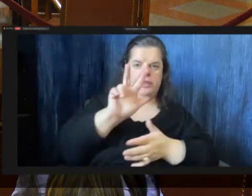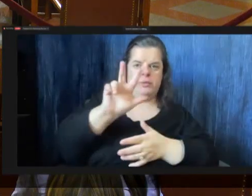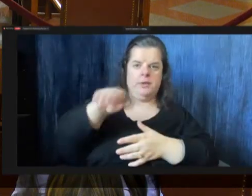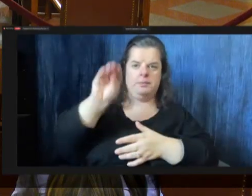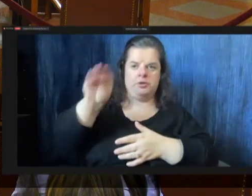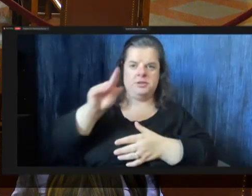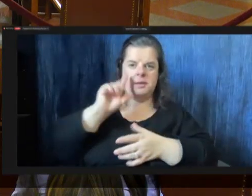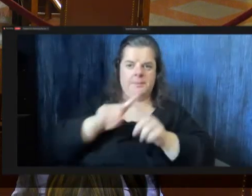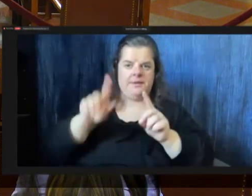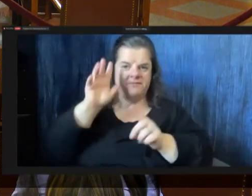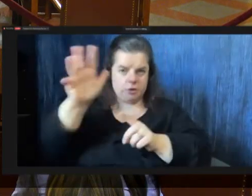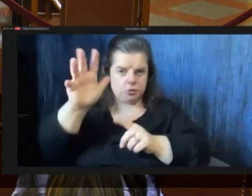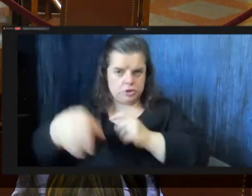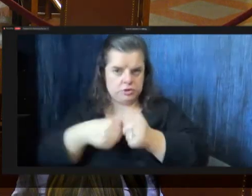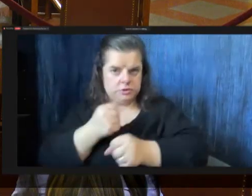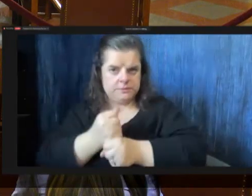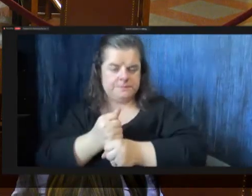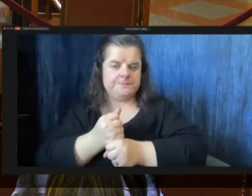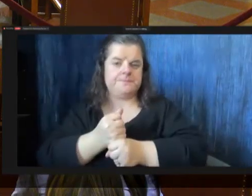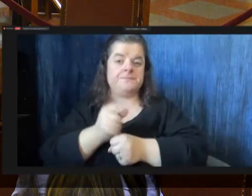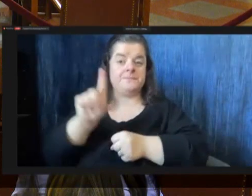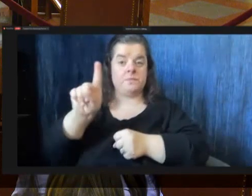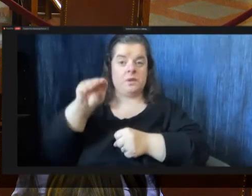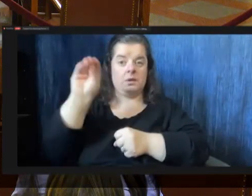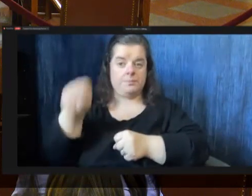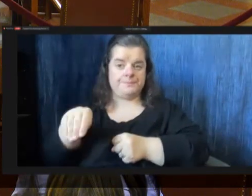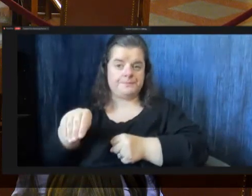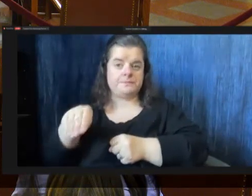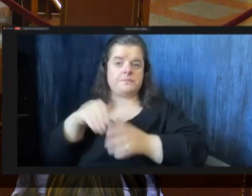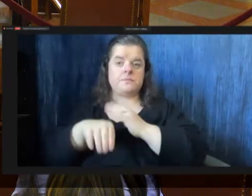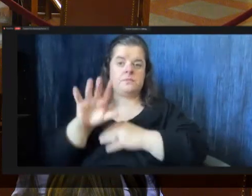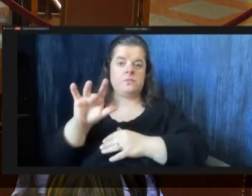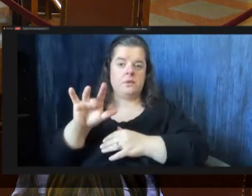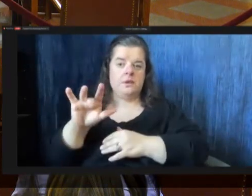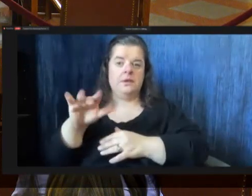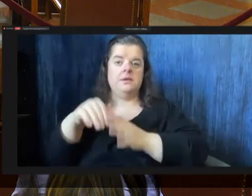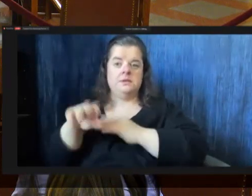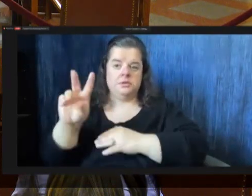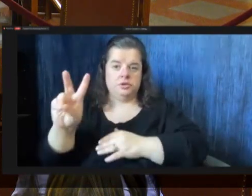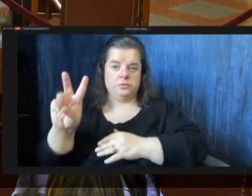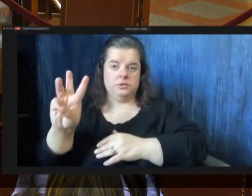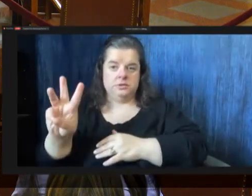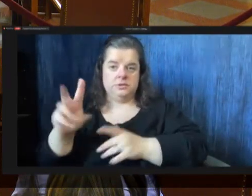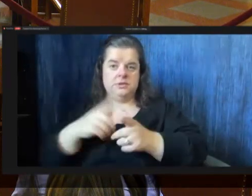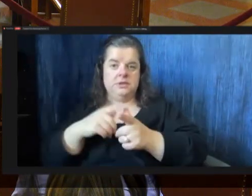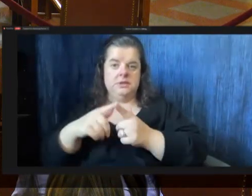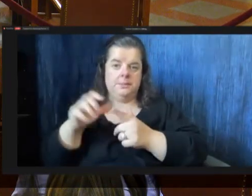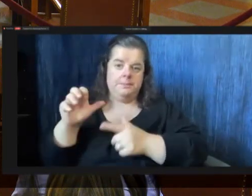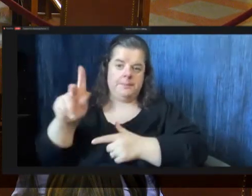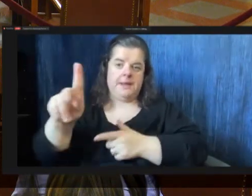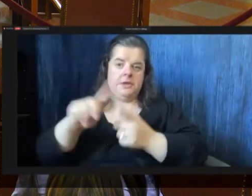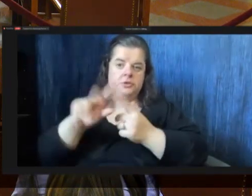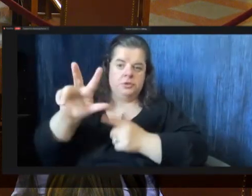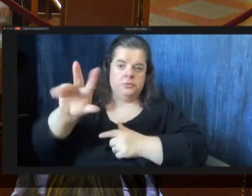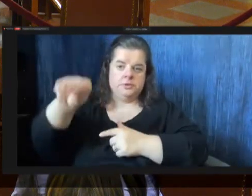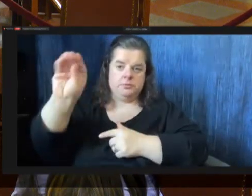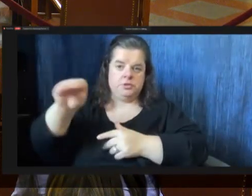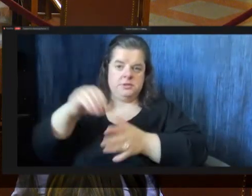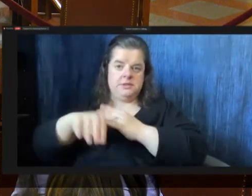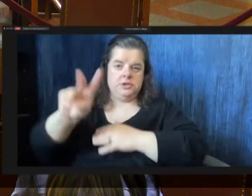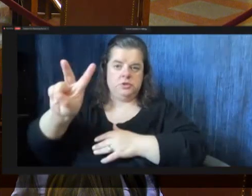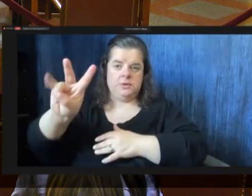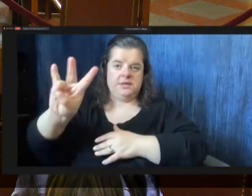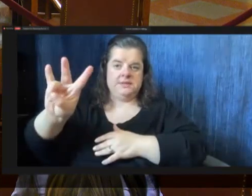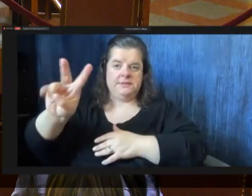future years um one percent in 25 and 26 and then it goes back up to three percent in 27